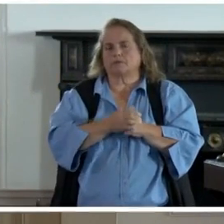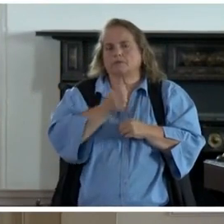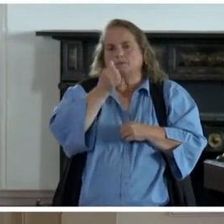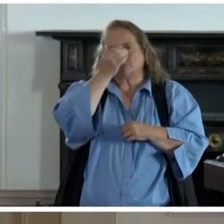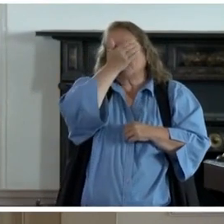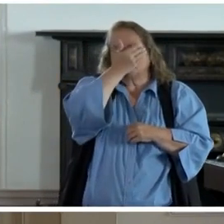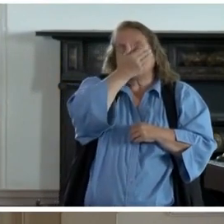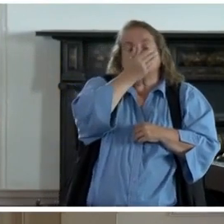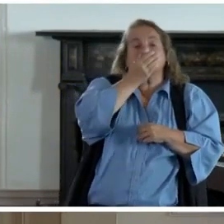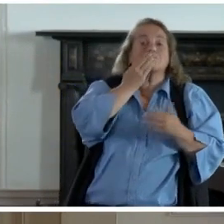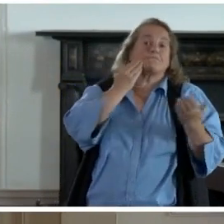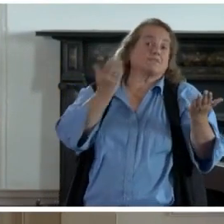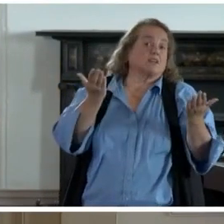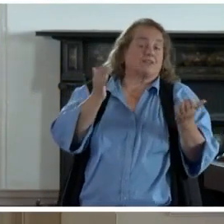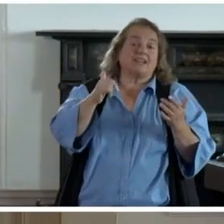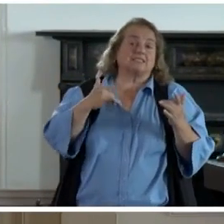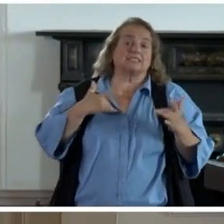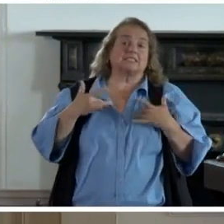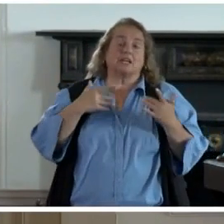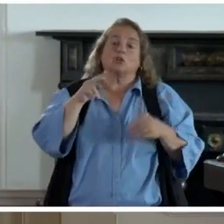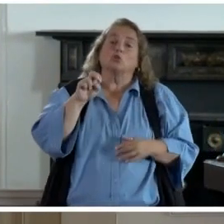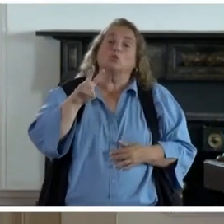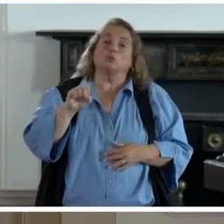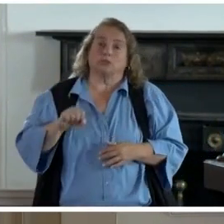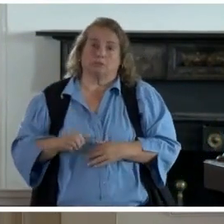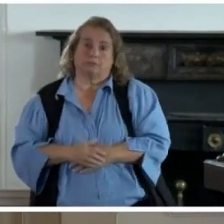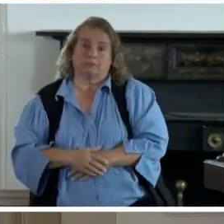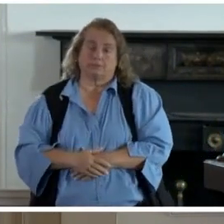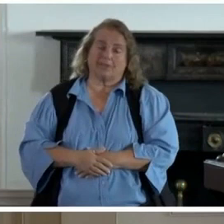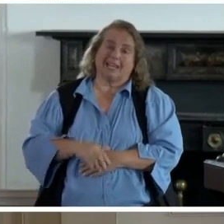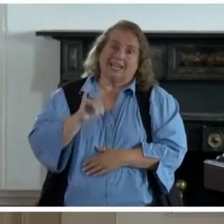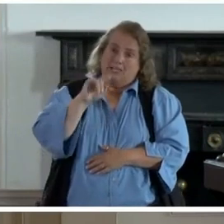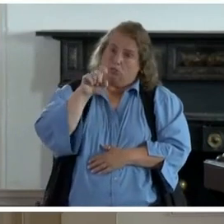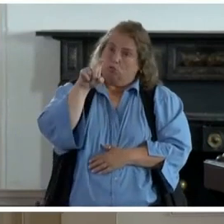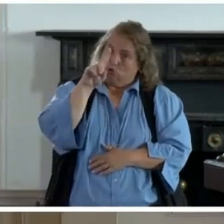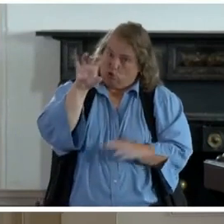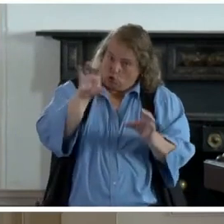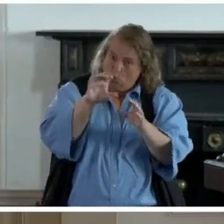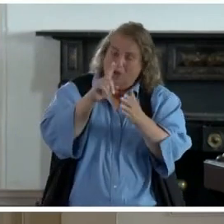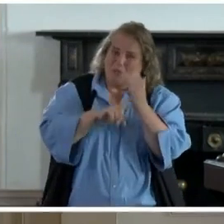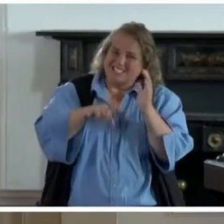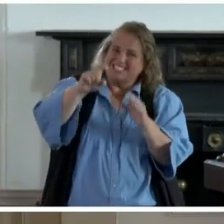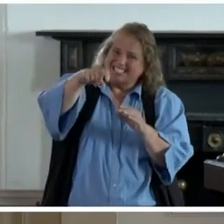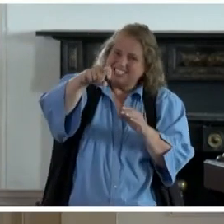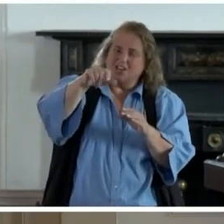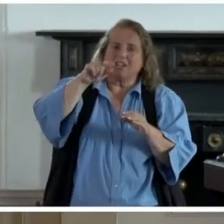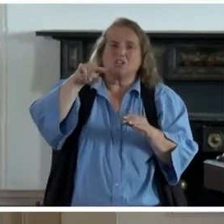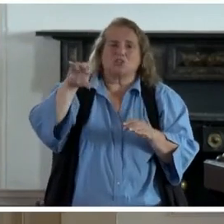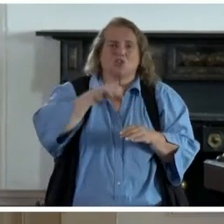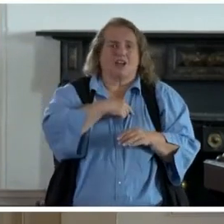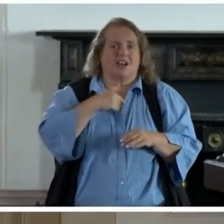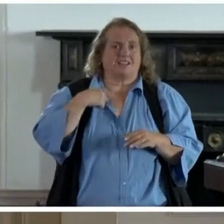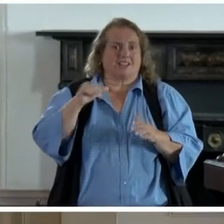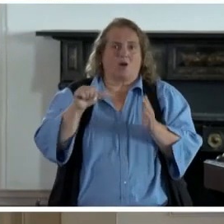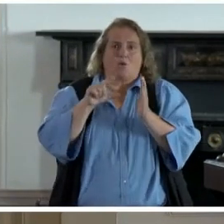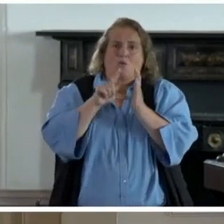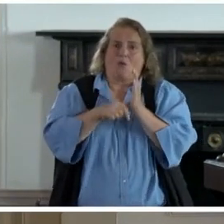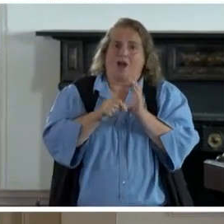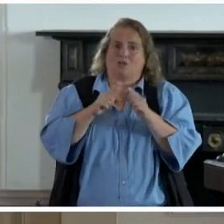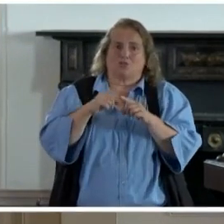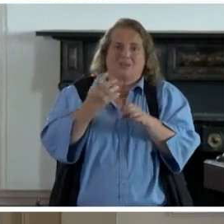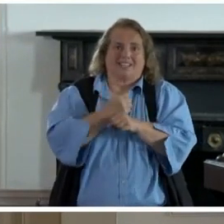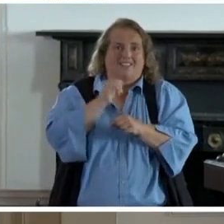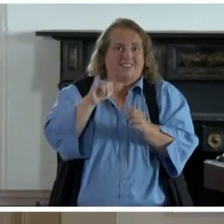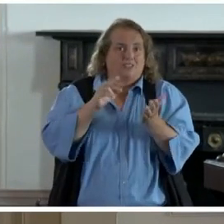So we think that's exciting news. You know, it's doing what's necessary. It took us a while to get this